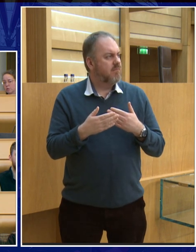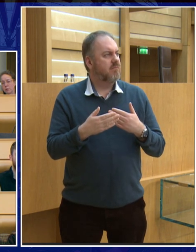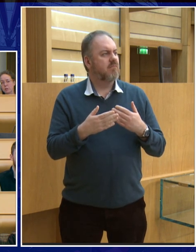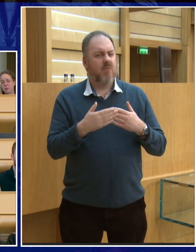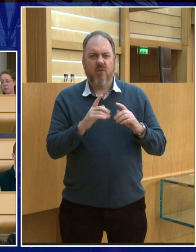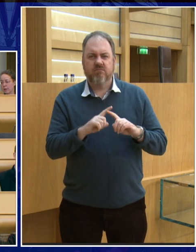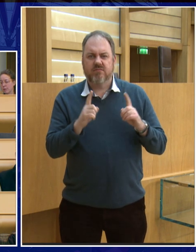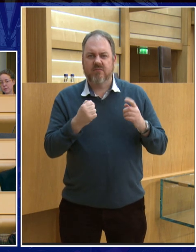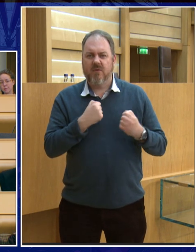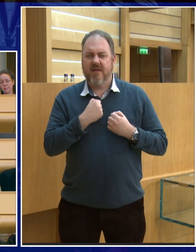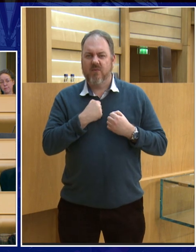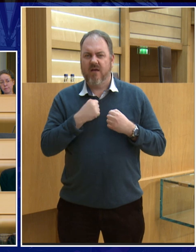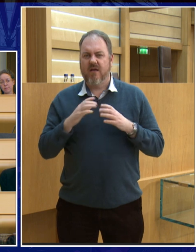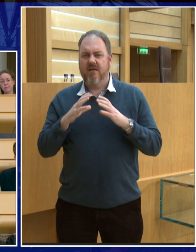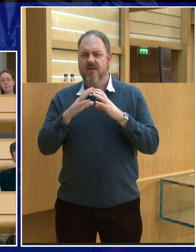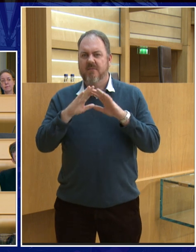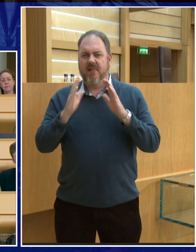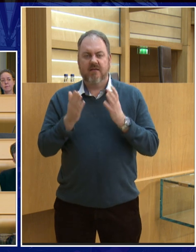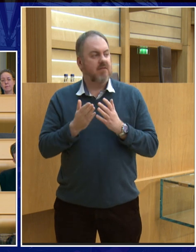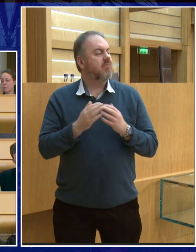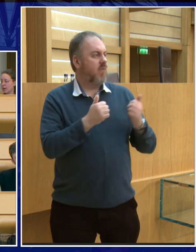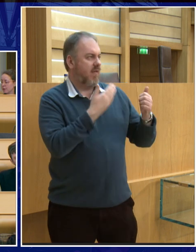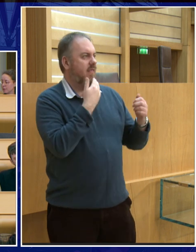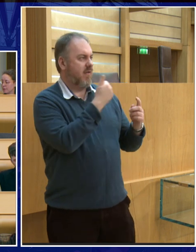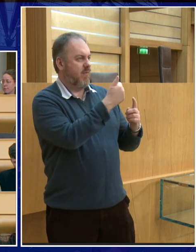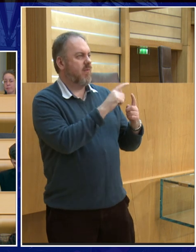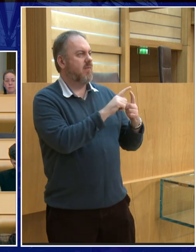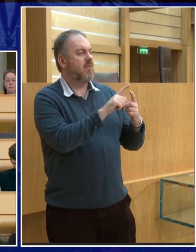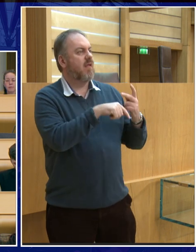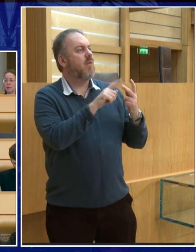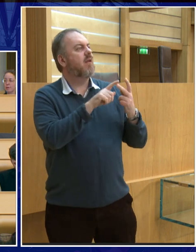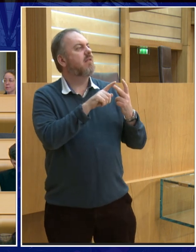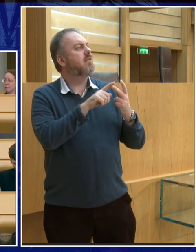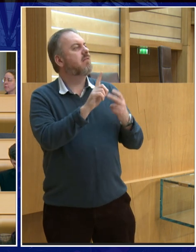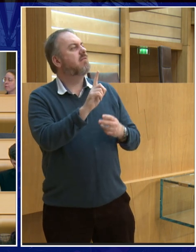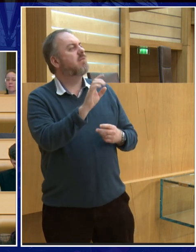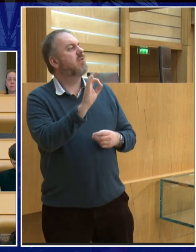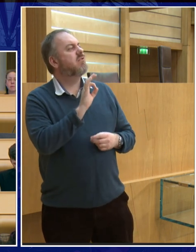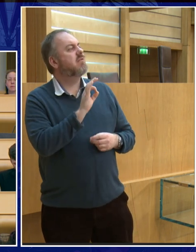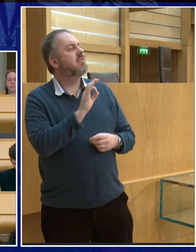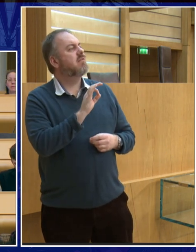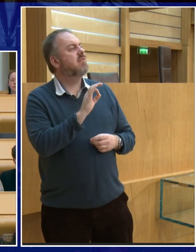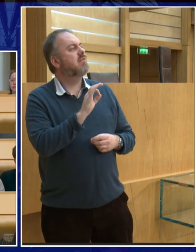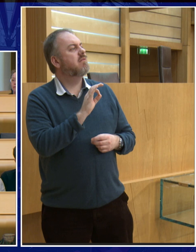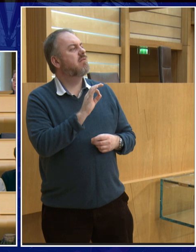it I'm trying to squeeze them in because we're getting on where was the other number seven stand up please what's your question